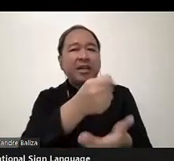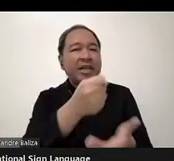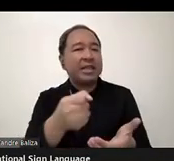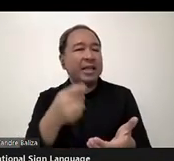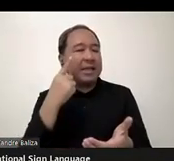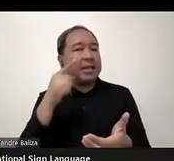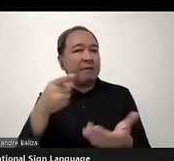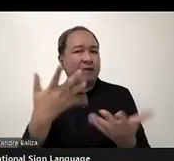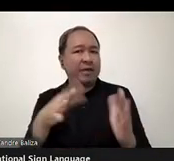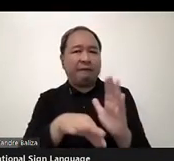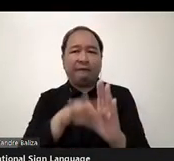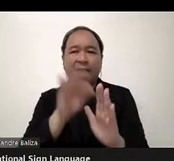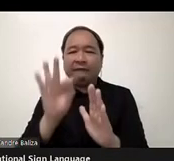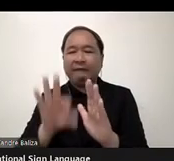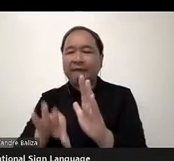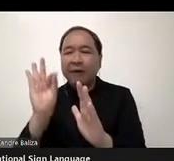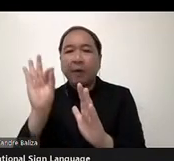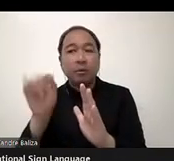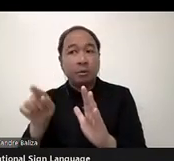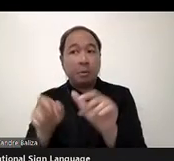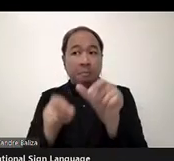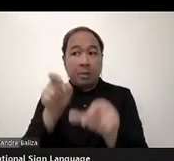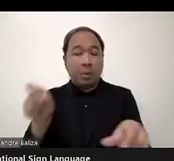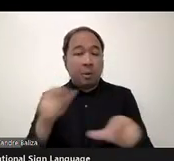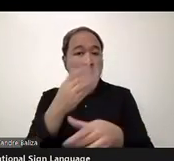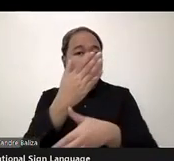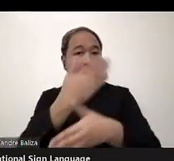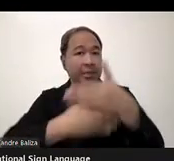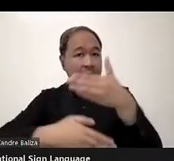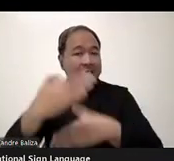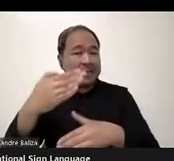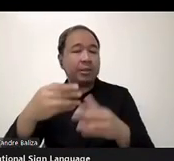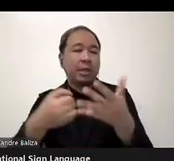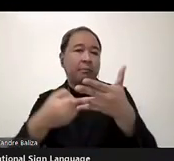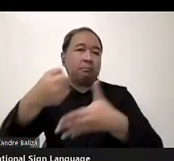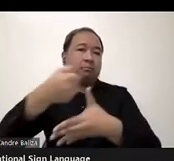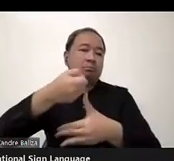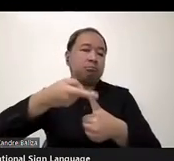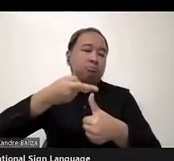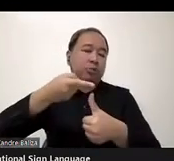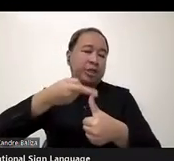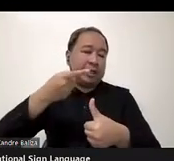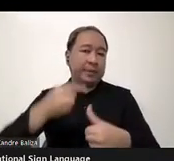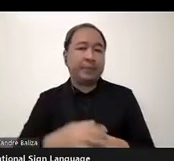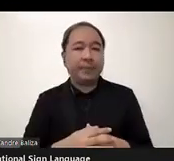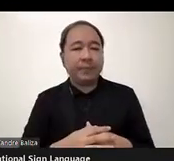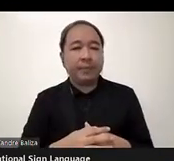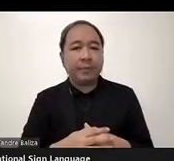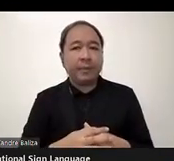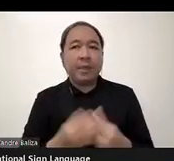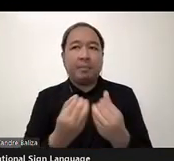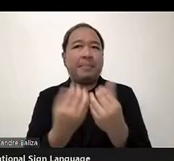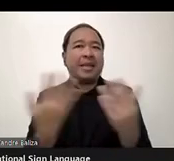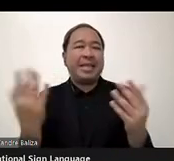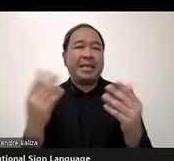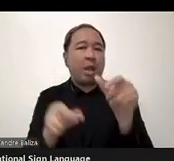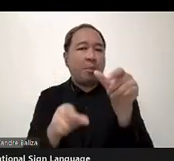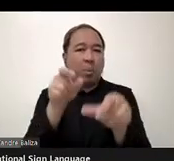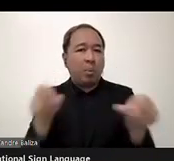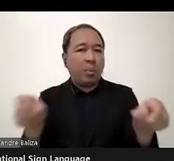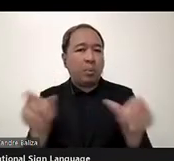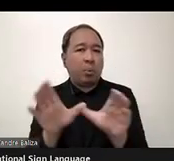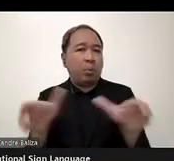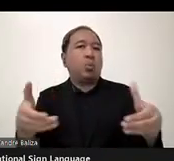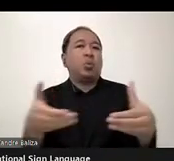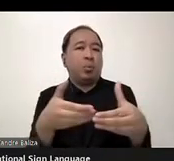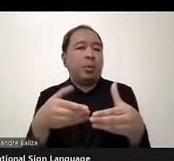that people with disabilities are a priority. There are other population groups that are also a priority, but